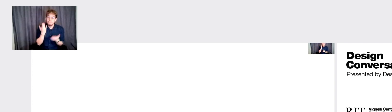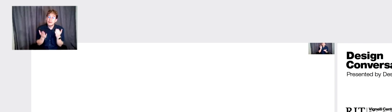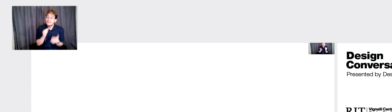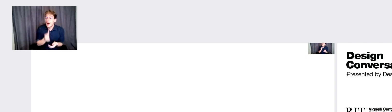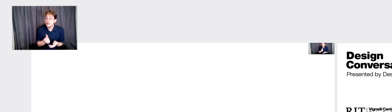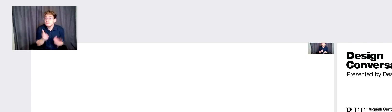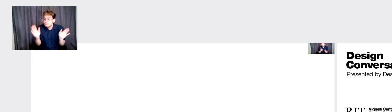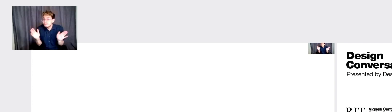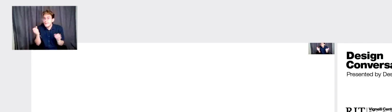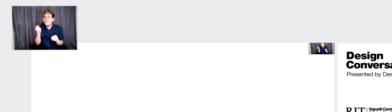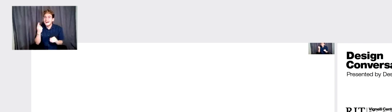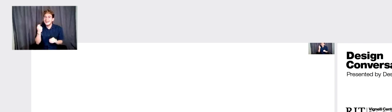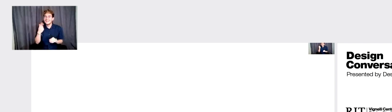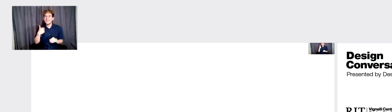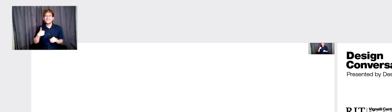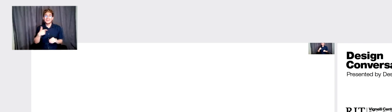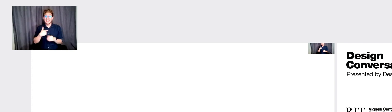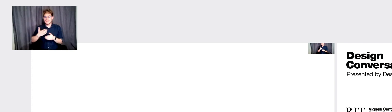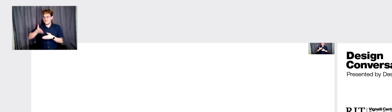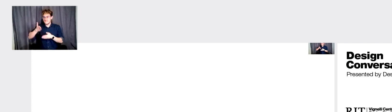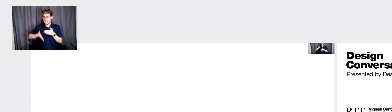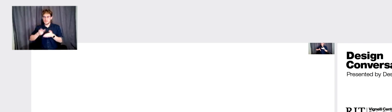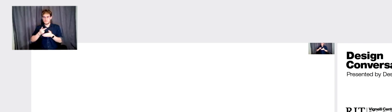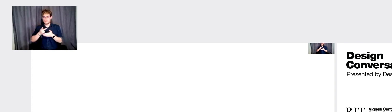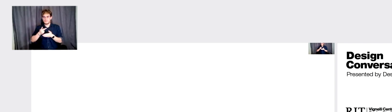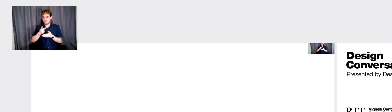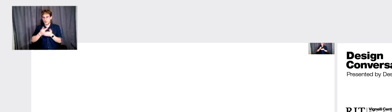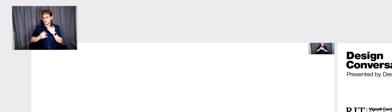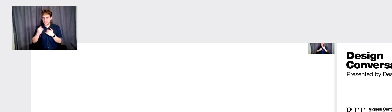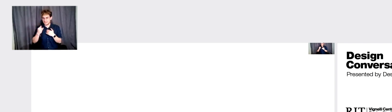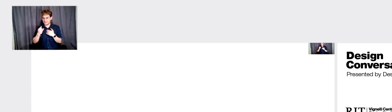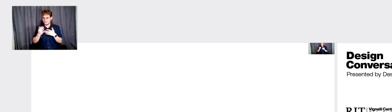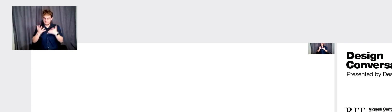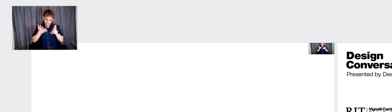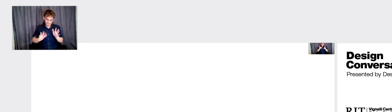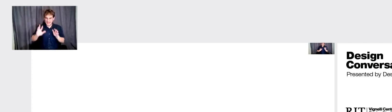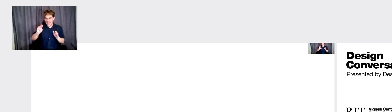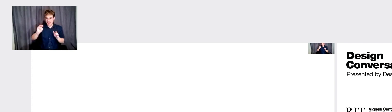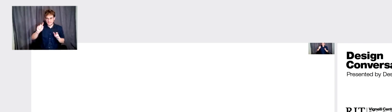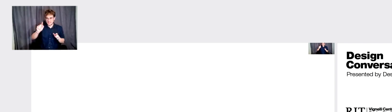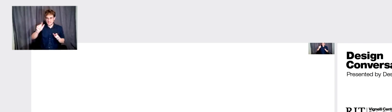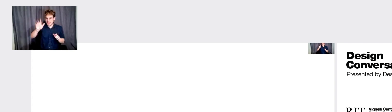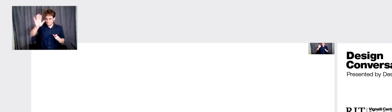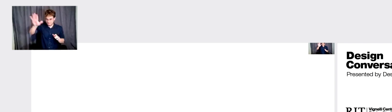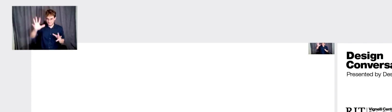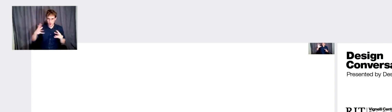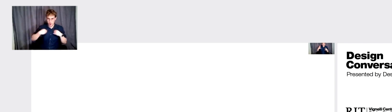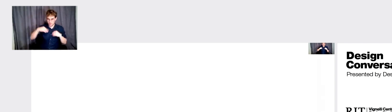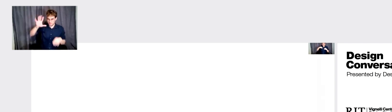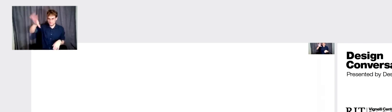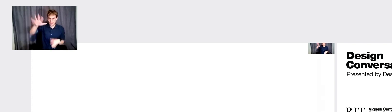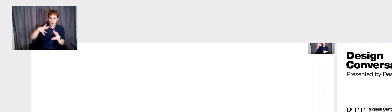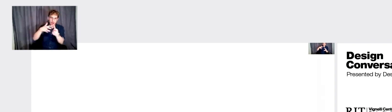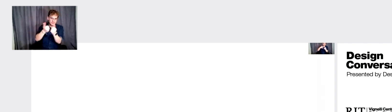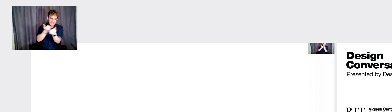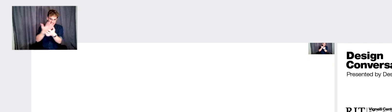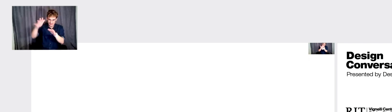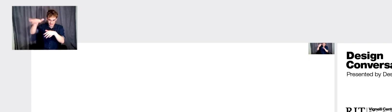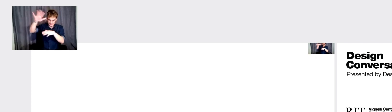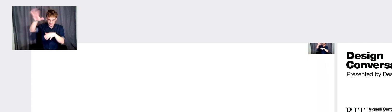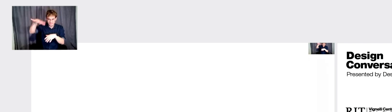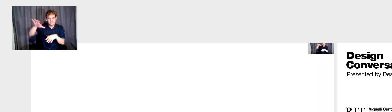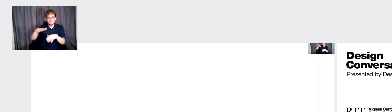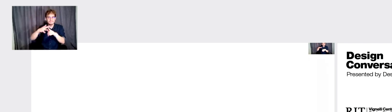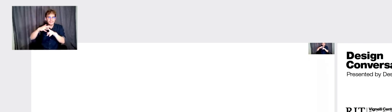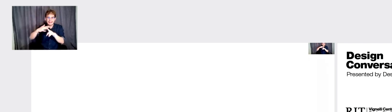this, probably not, but like, you know, we finished the project and now it's, you know, MTA is property and they are updating everything. And they are, they're, you know, doing